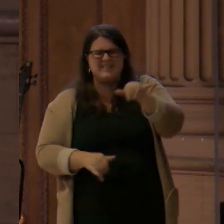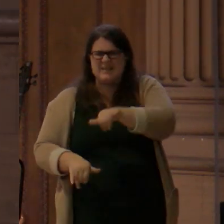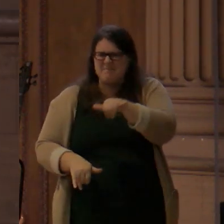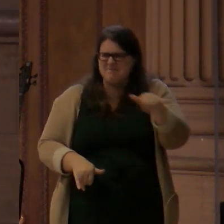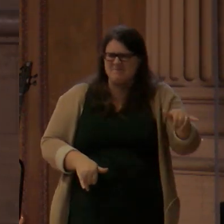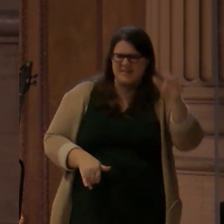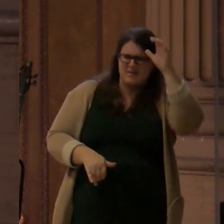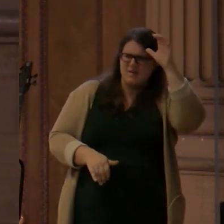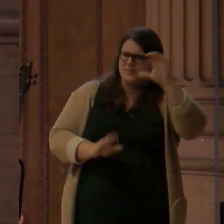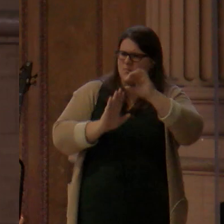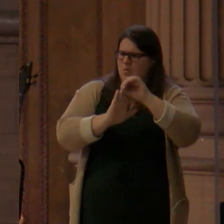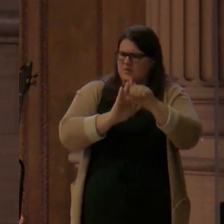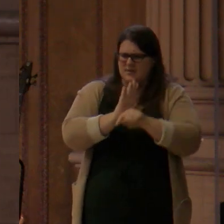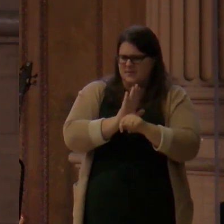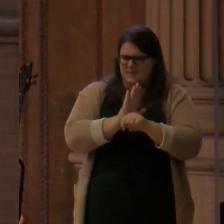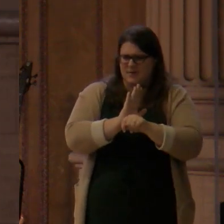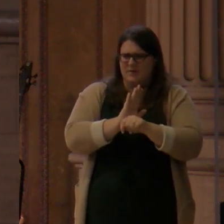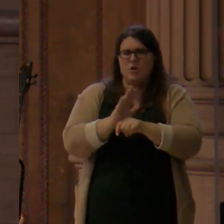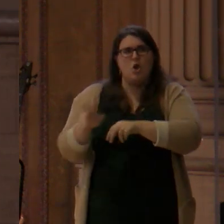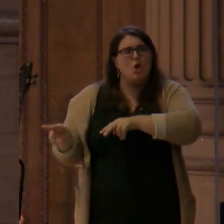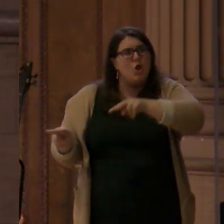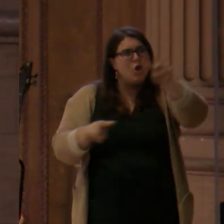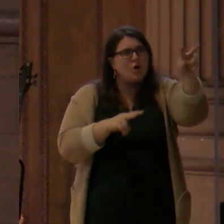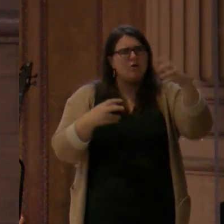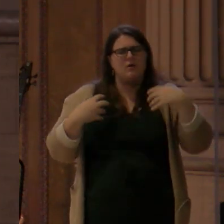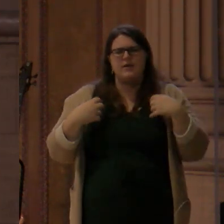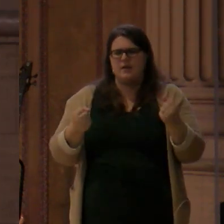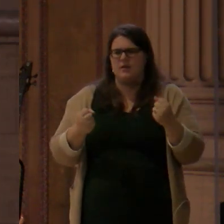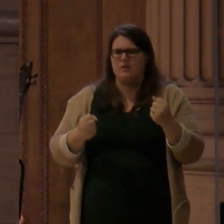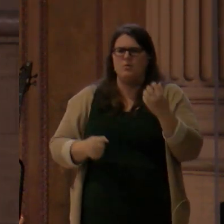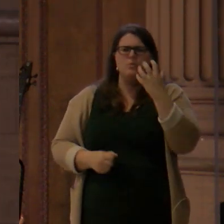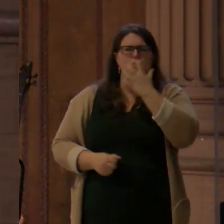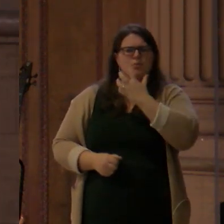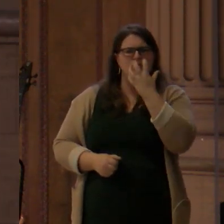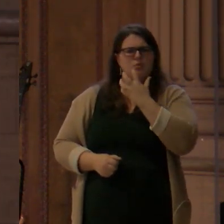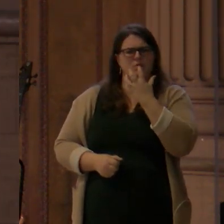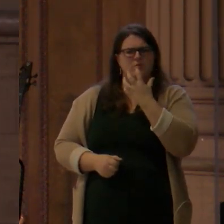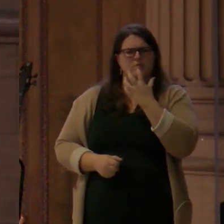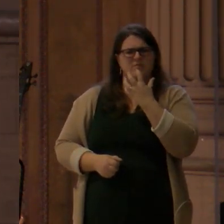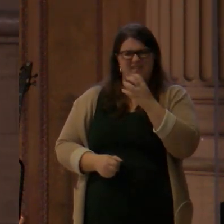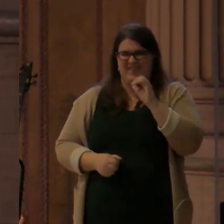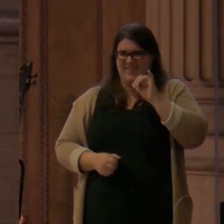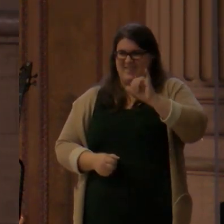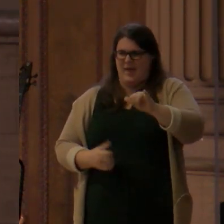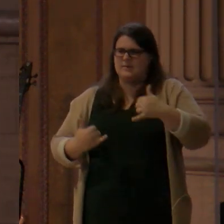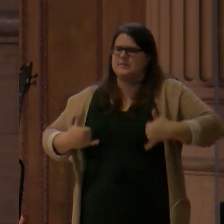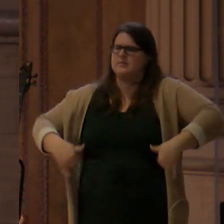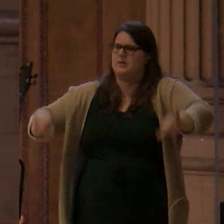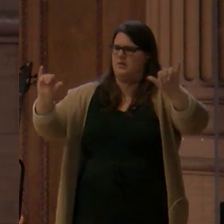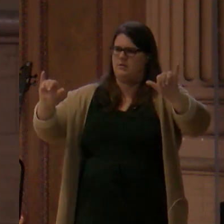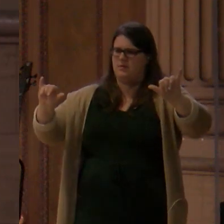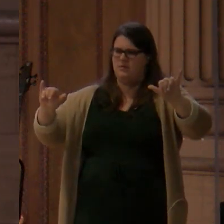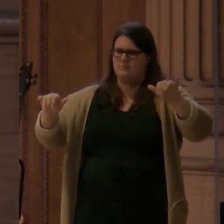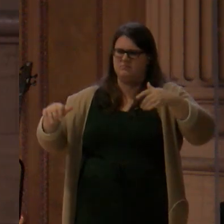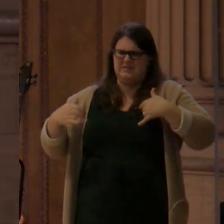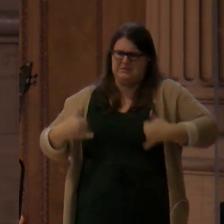fights on our behalf. And now anyone who looks to Him and repents in faith is healed.